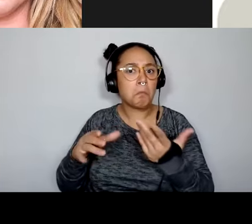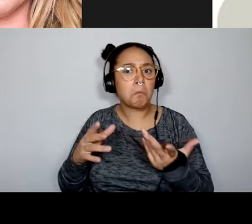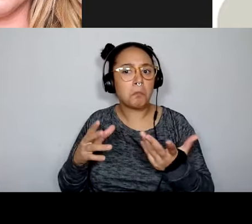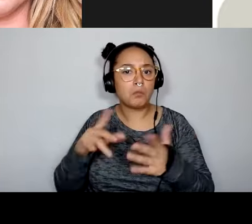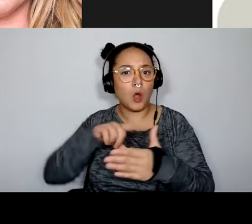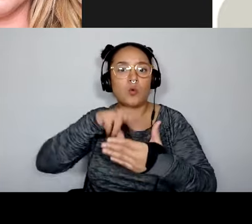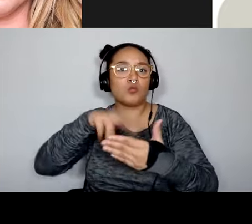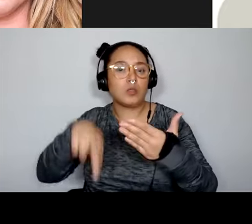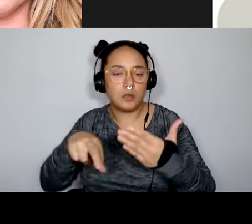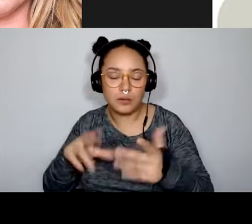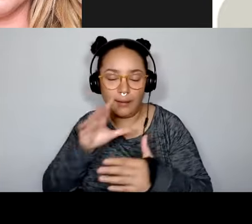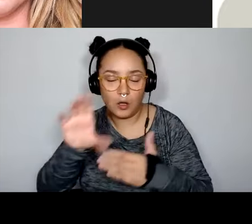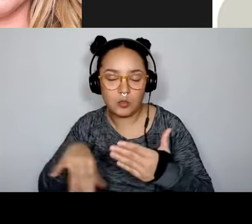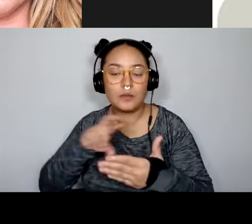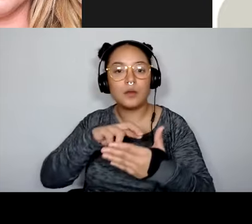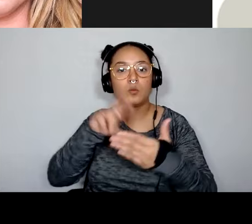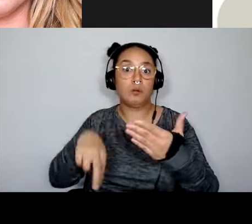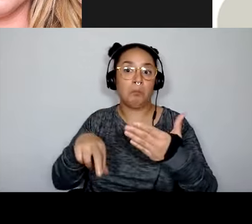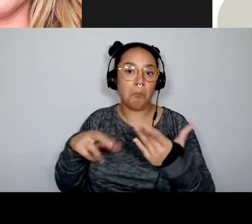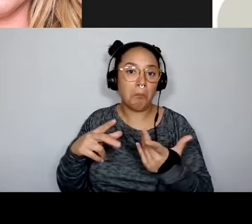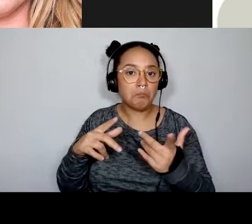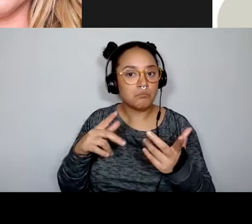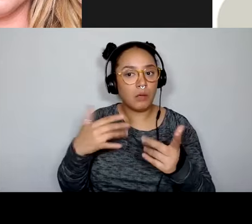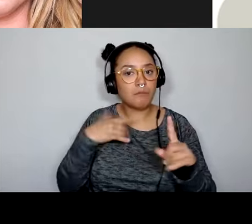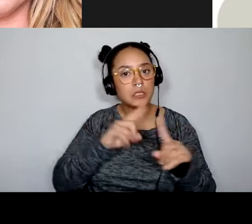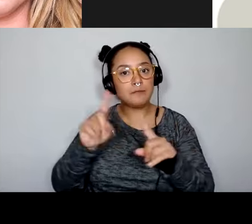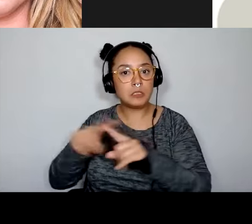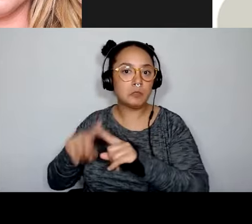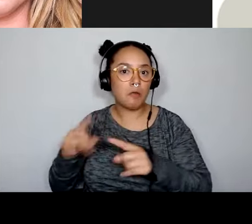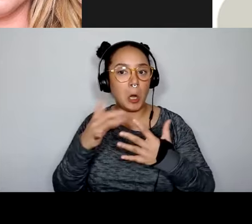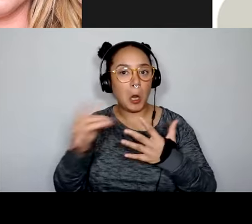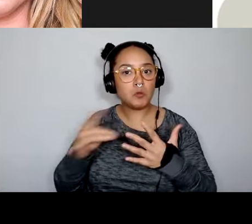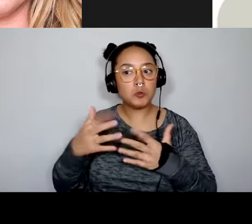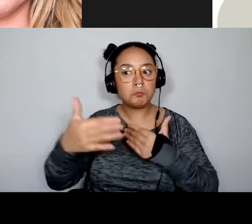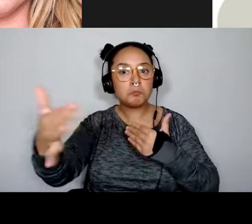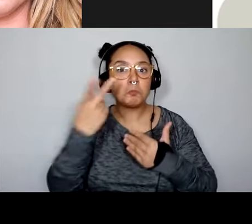interested in the work you're or learn about the work you're doing to continue that relationship. All of those outputs.